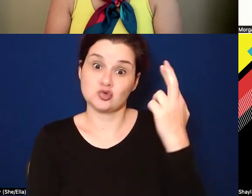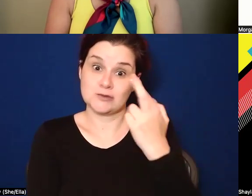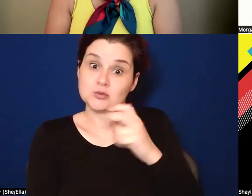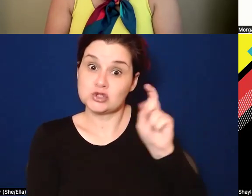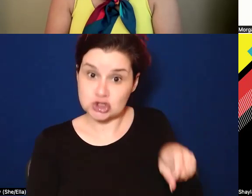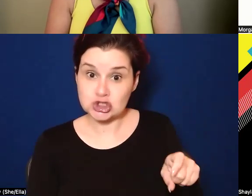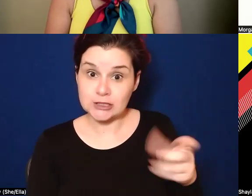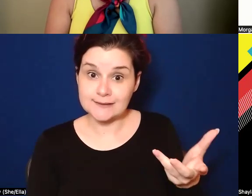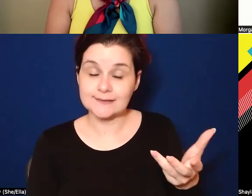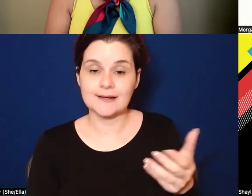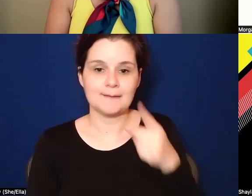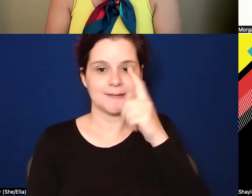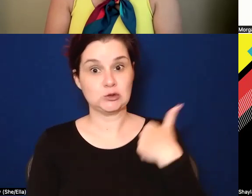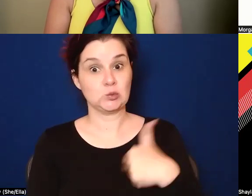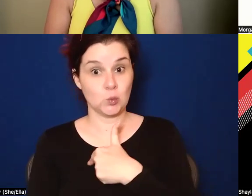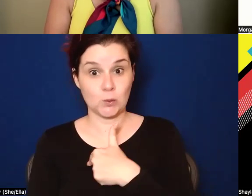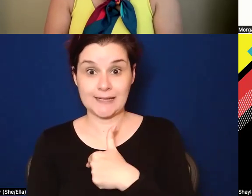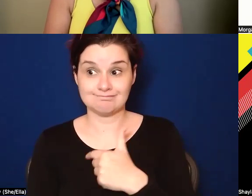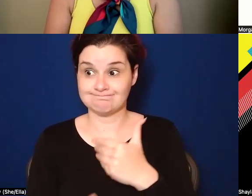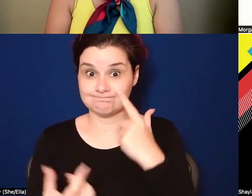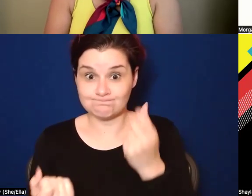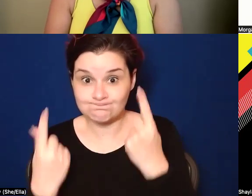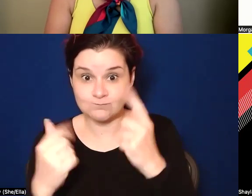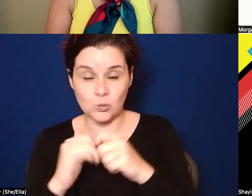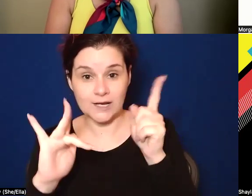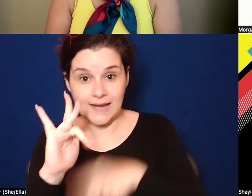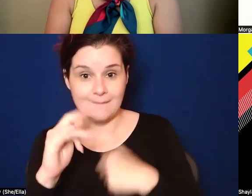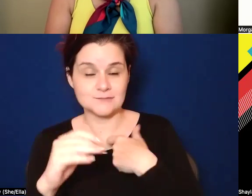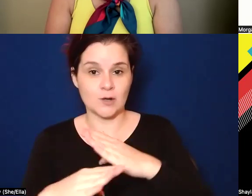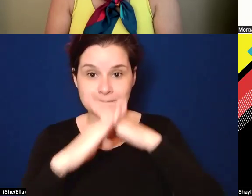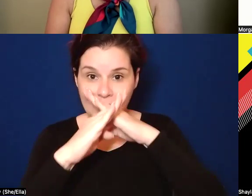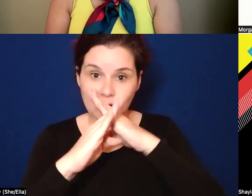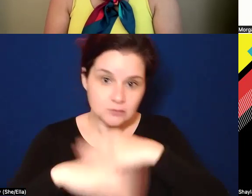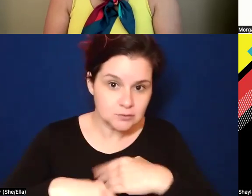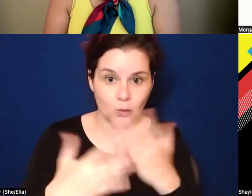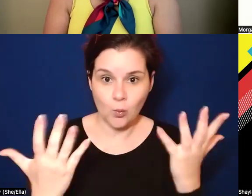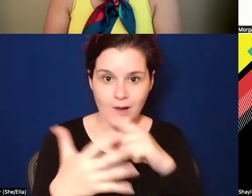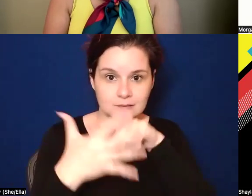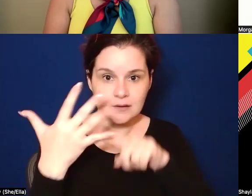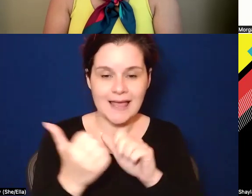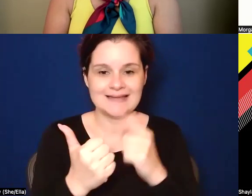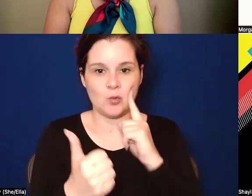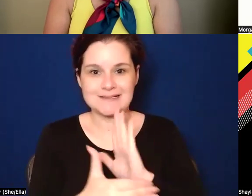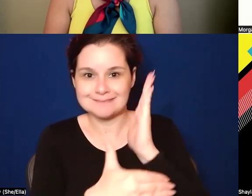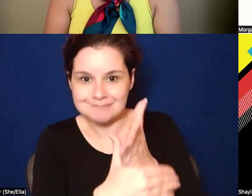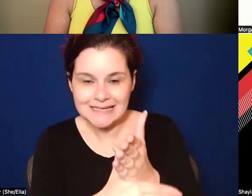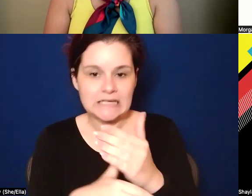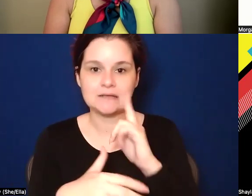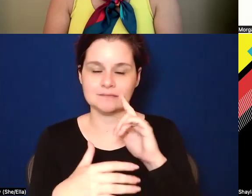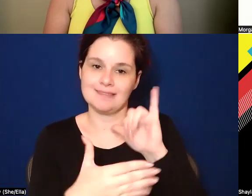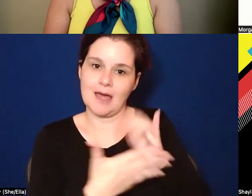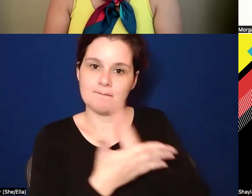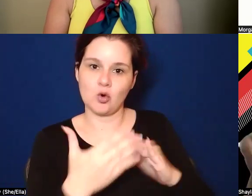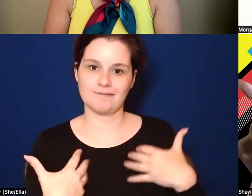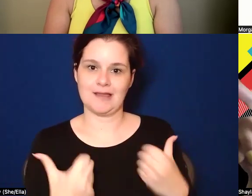right? Because we learn what our gaps and our barriers are that are existing, that are impeding healing, um,